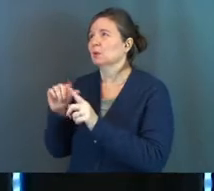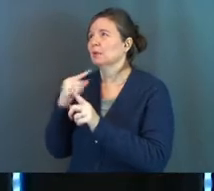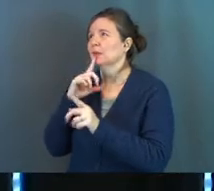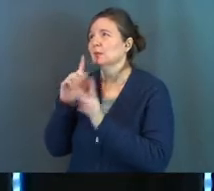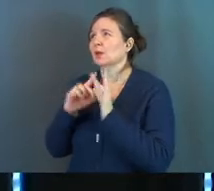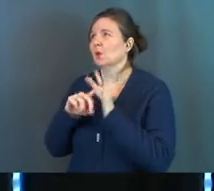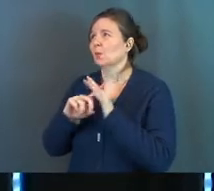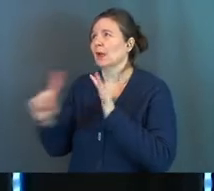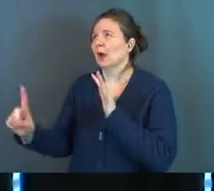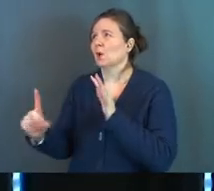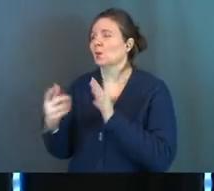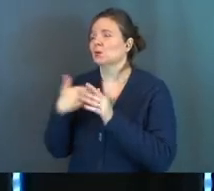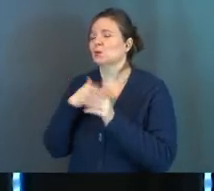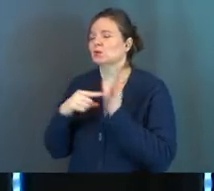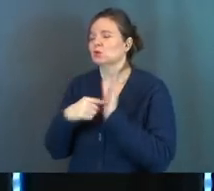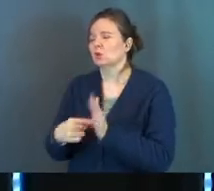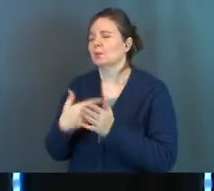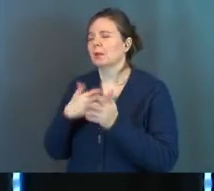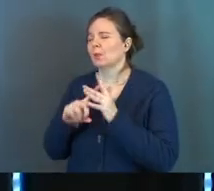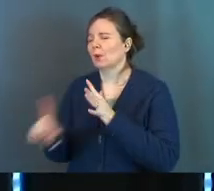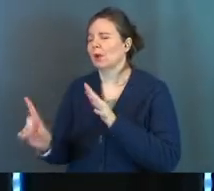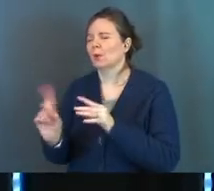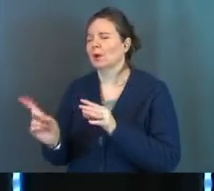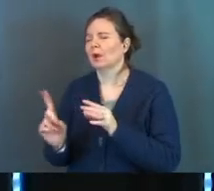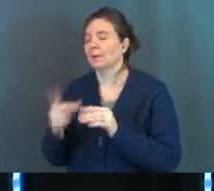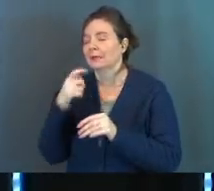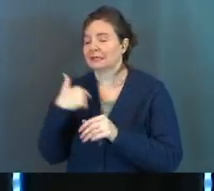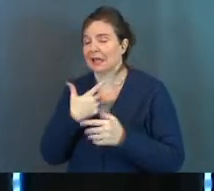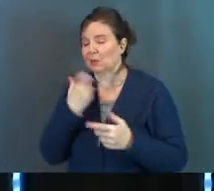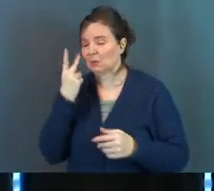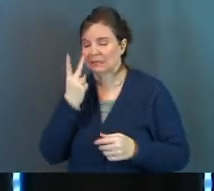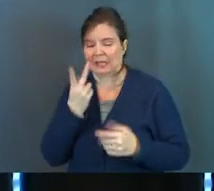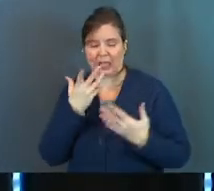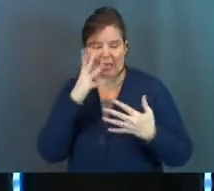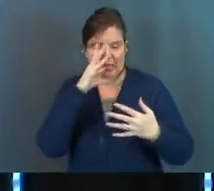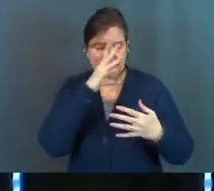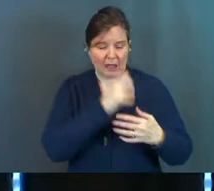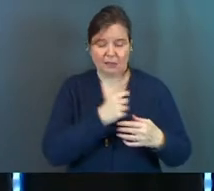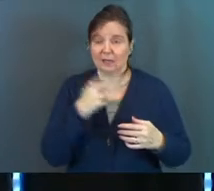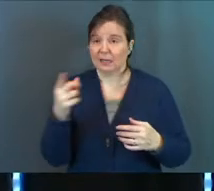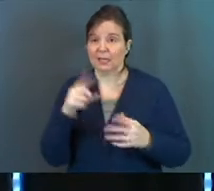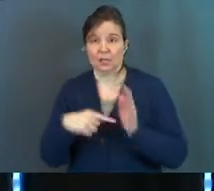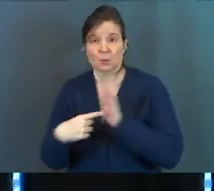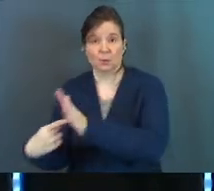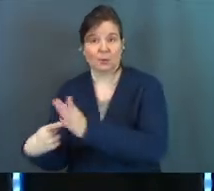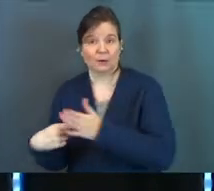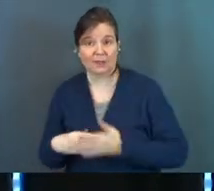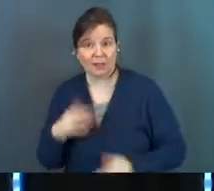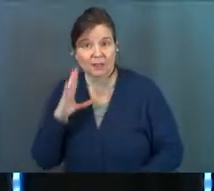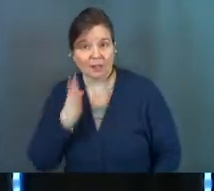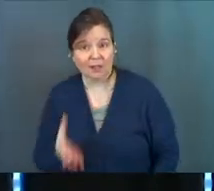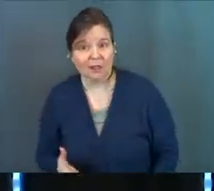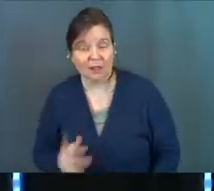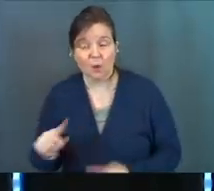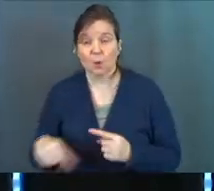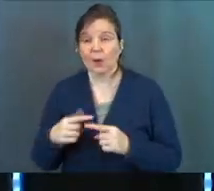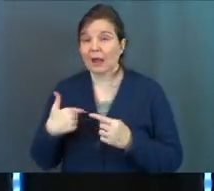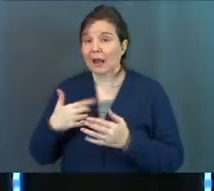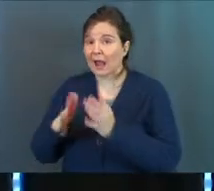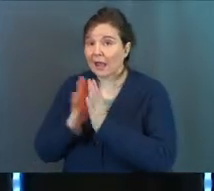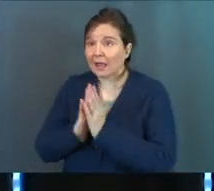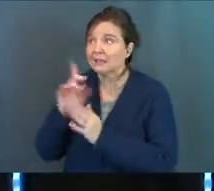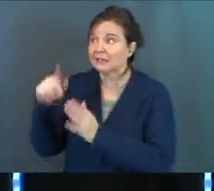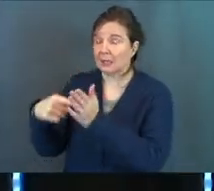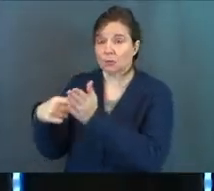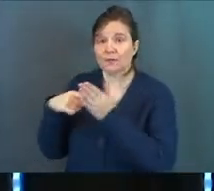your word that there would be a way out. God, would you show me what the way out is right now? Because I don't see what it is. And man, he reveals it. Whenever I